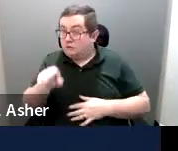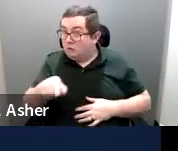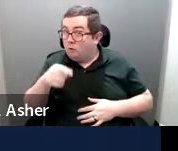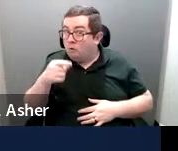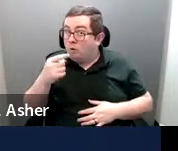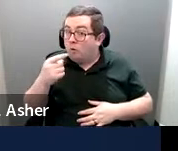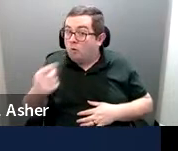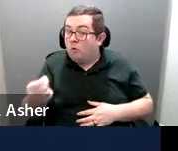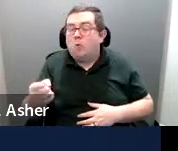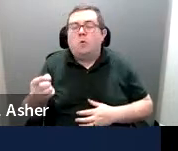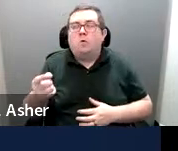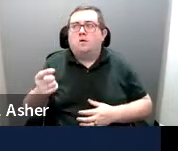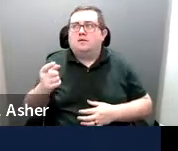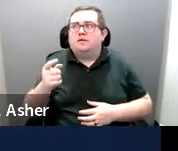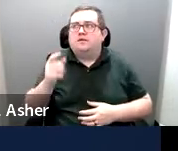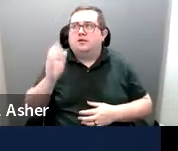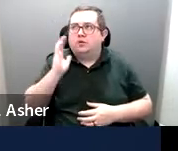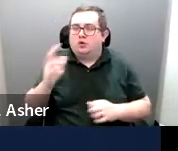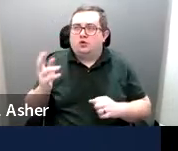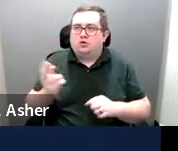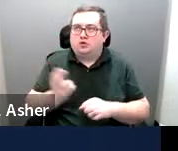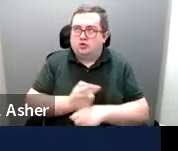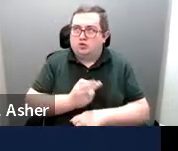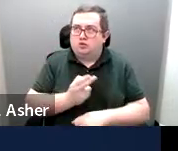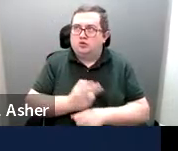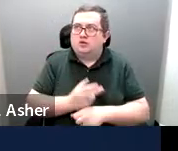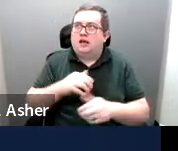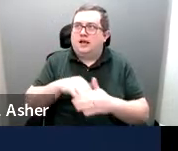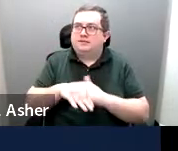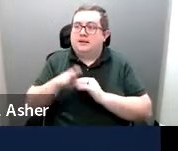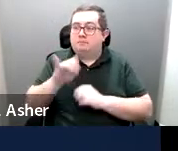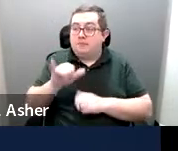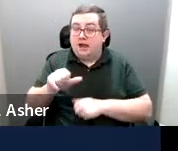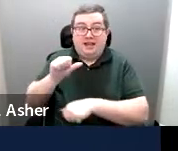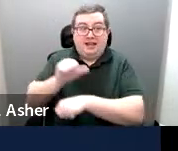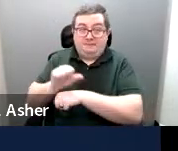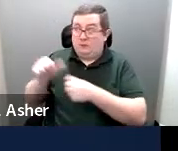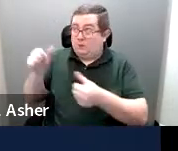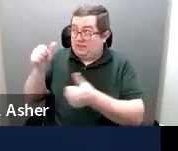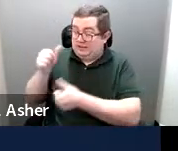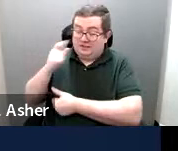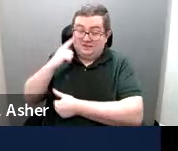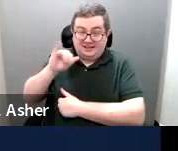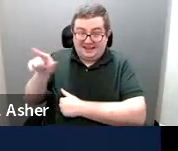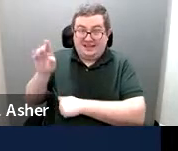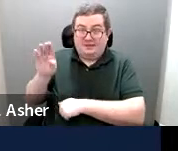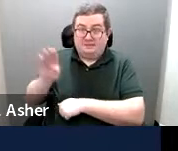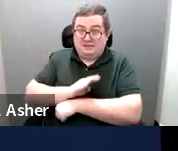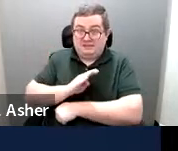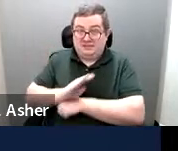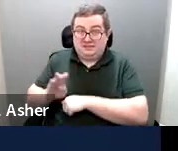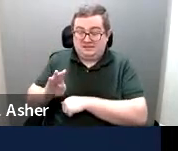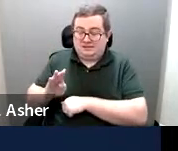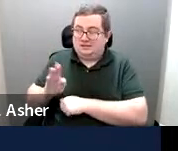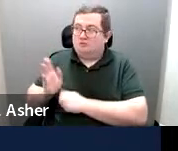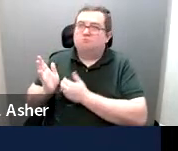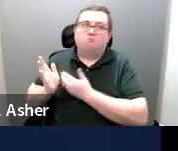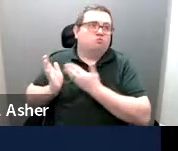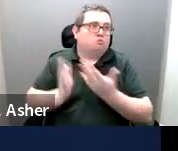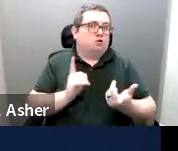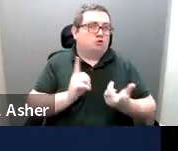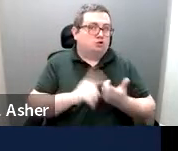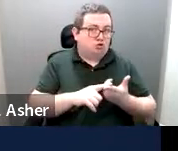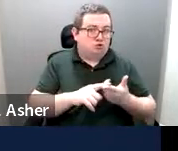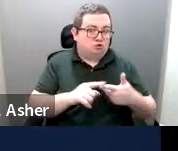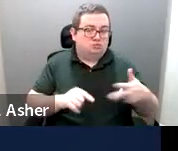going to be accessed by employees of that business and brought out to a passenger